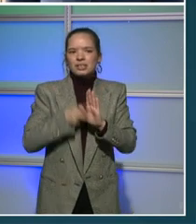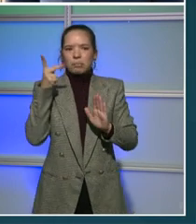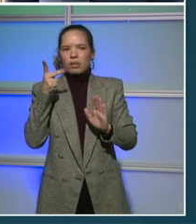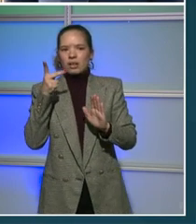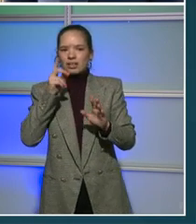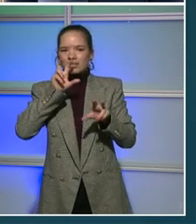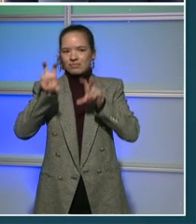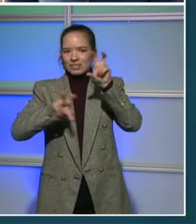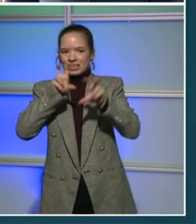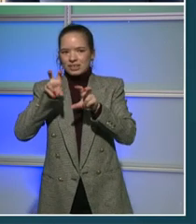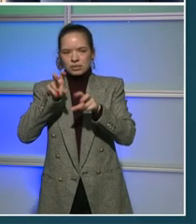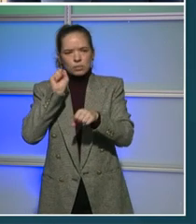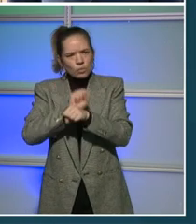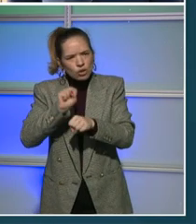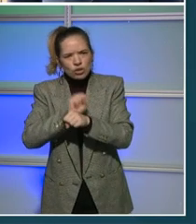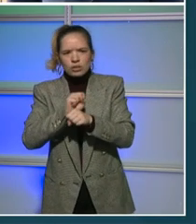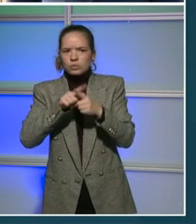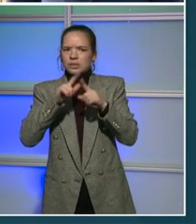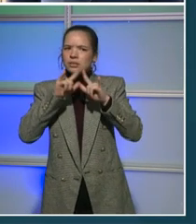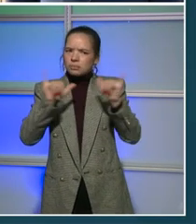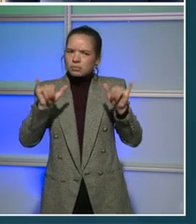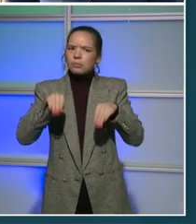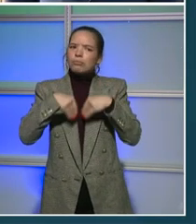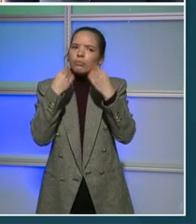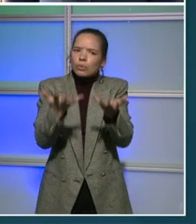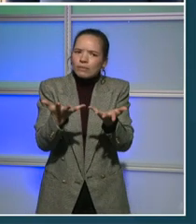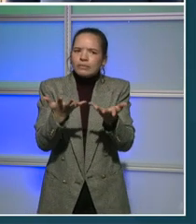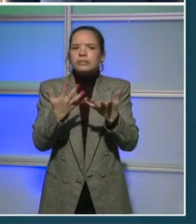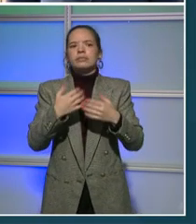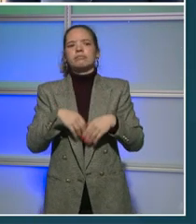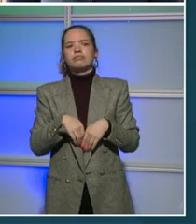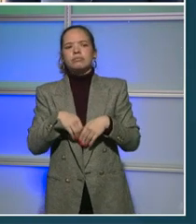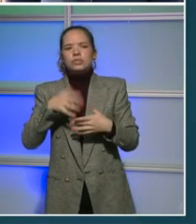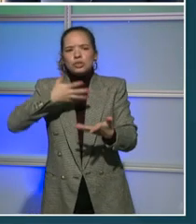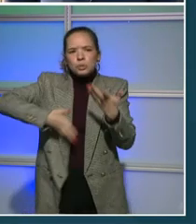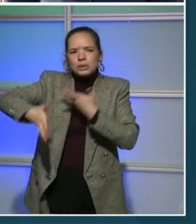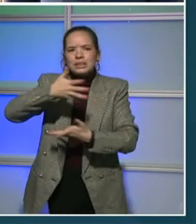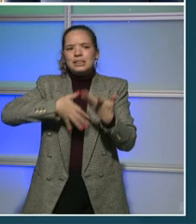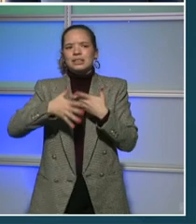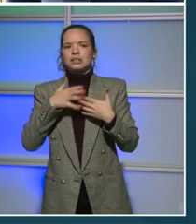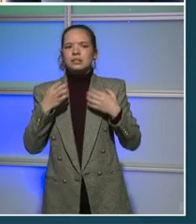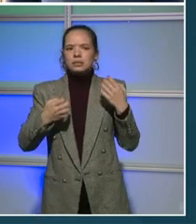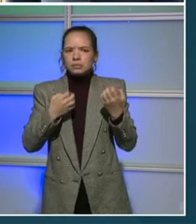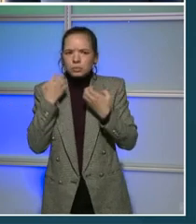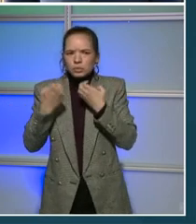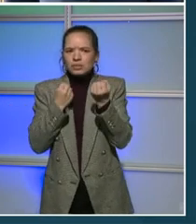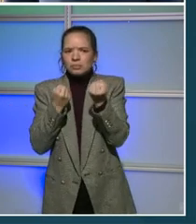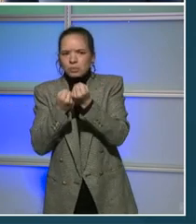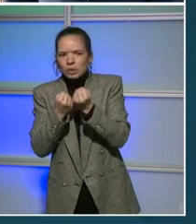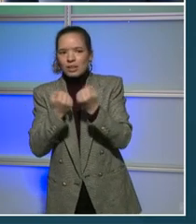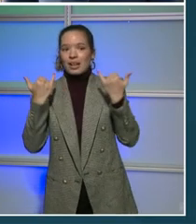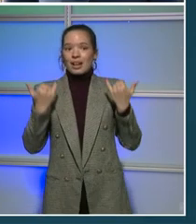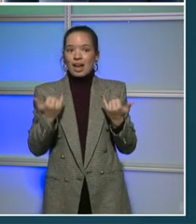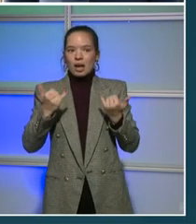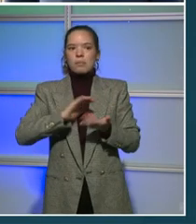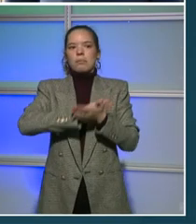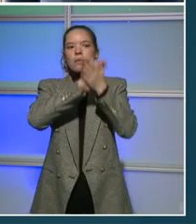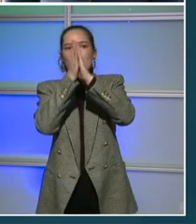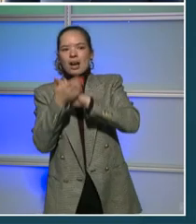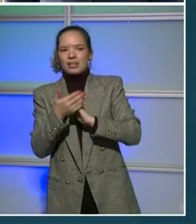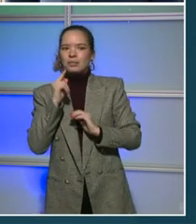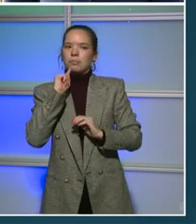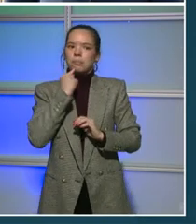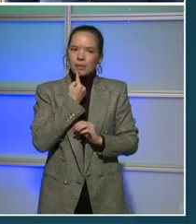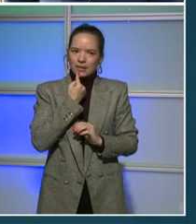the kinds of social and emotional supports that have become even more essential. These big challenges must be met